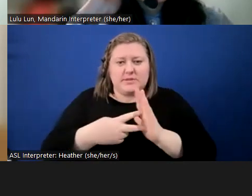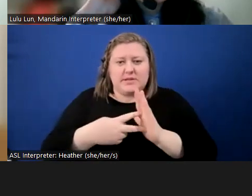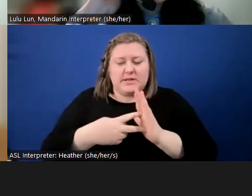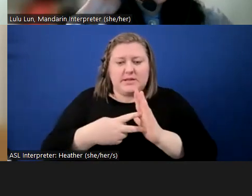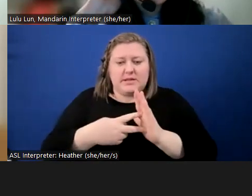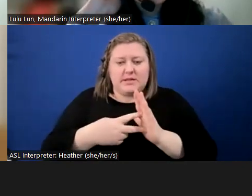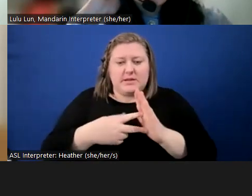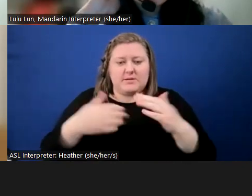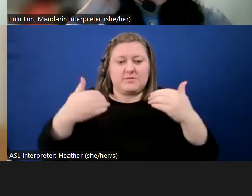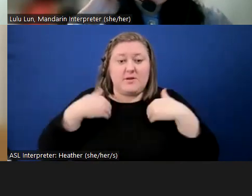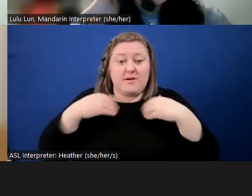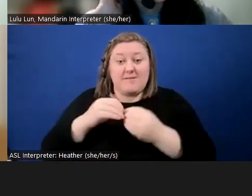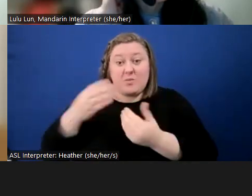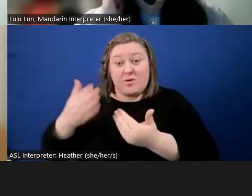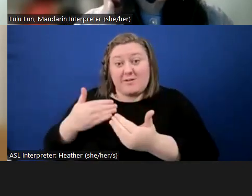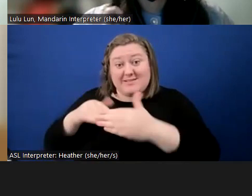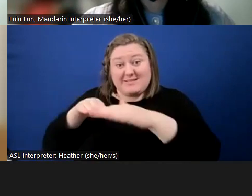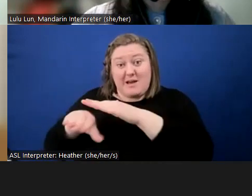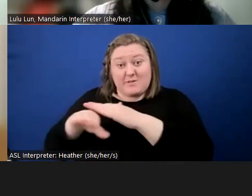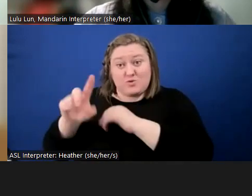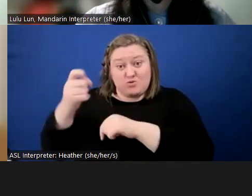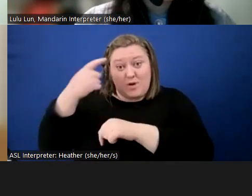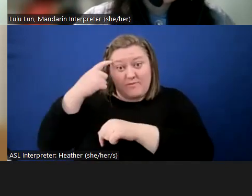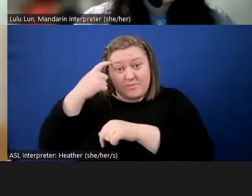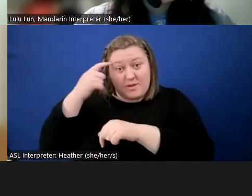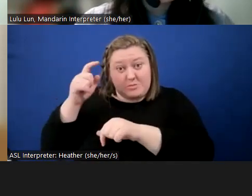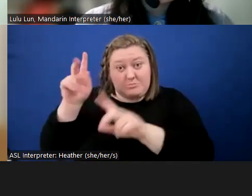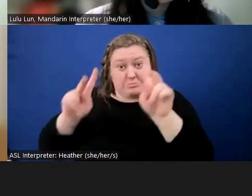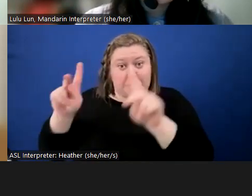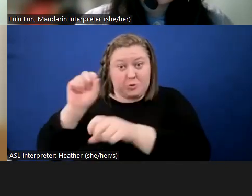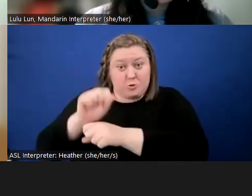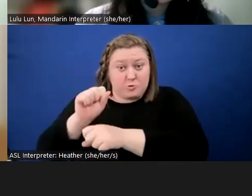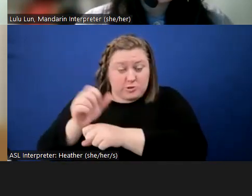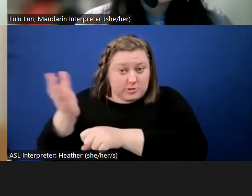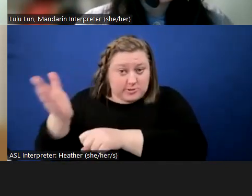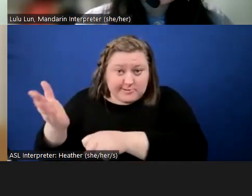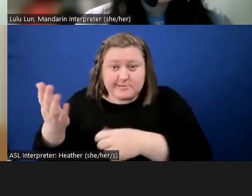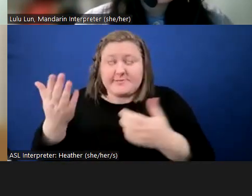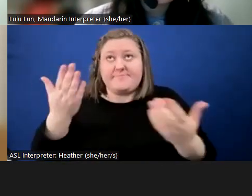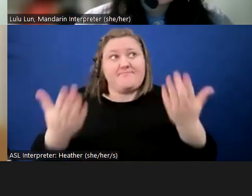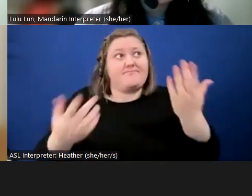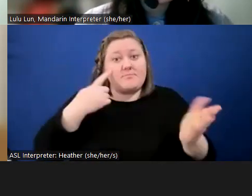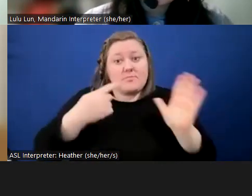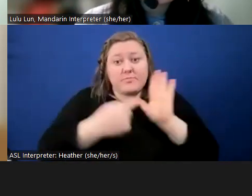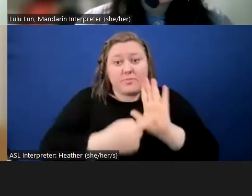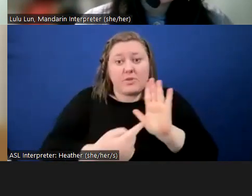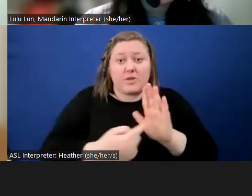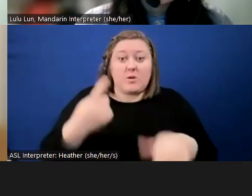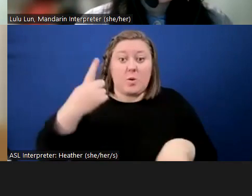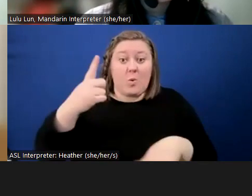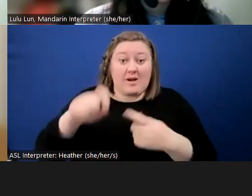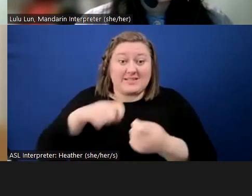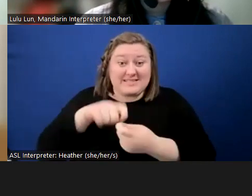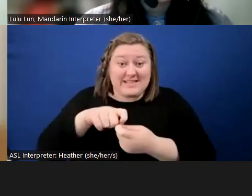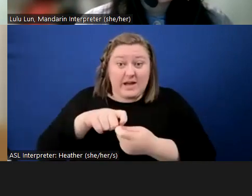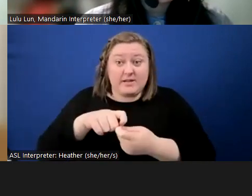access to government officials. Would it be something like one centralized number per